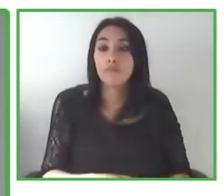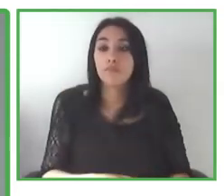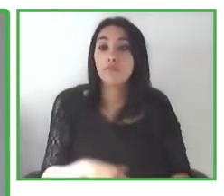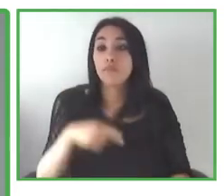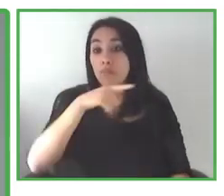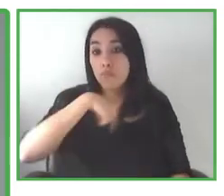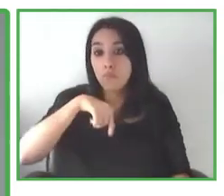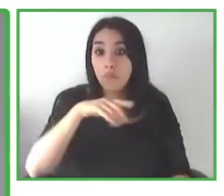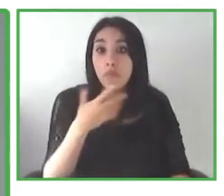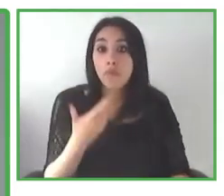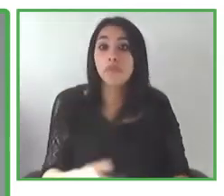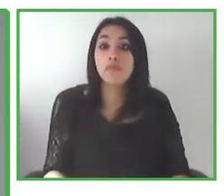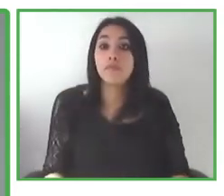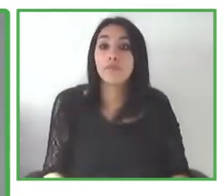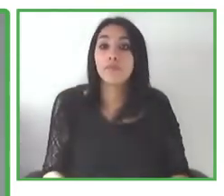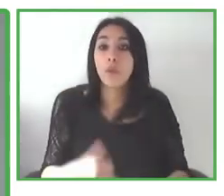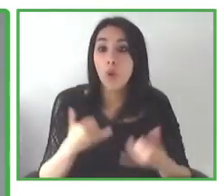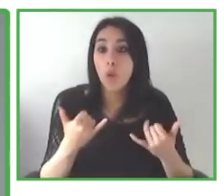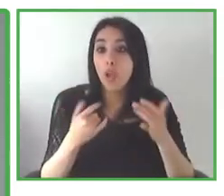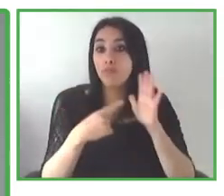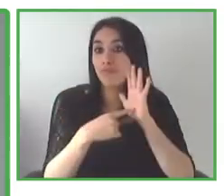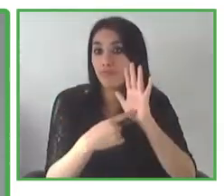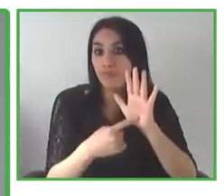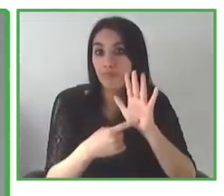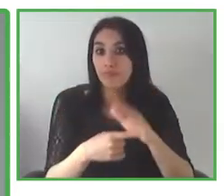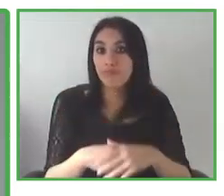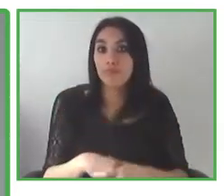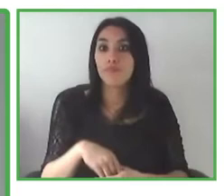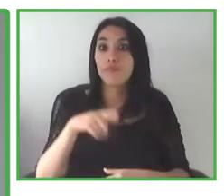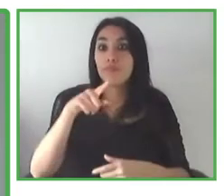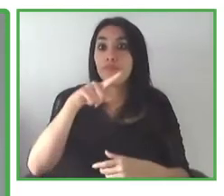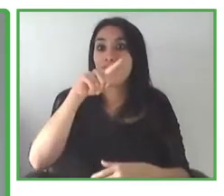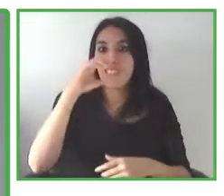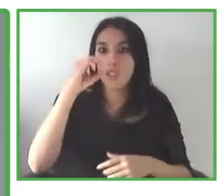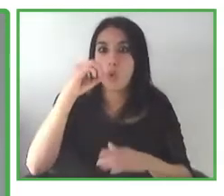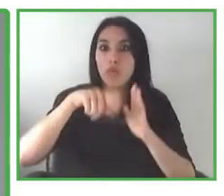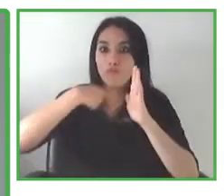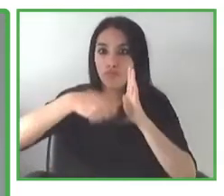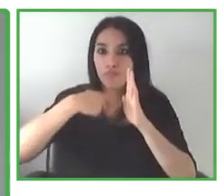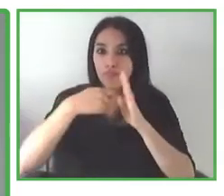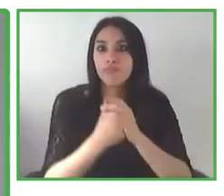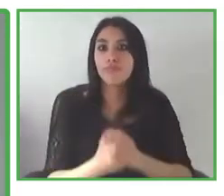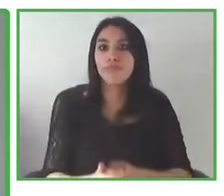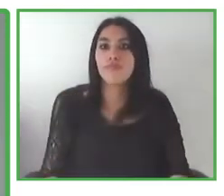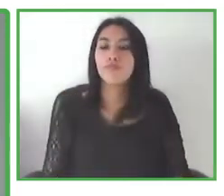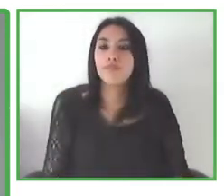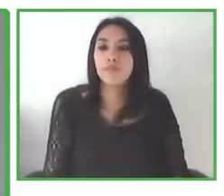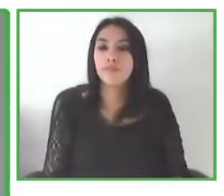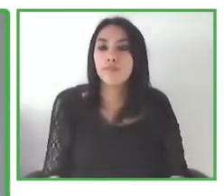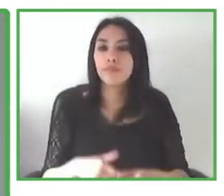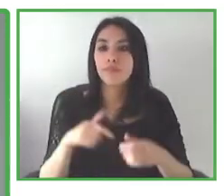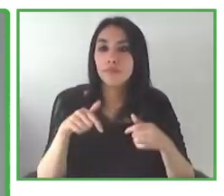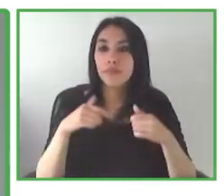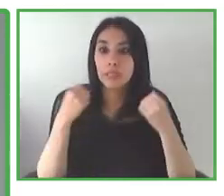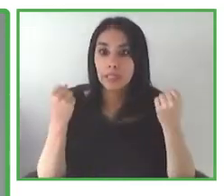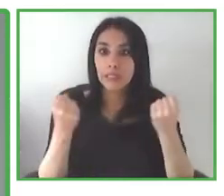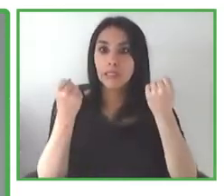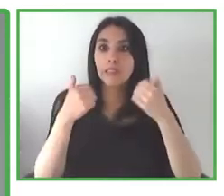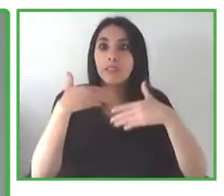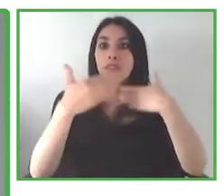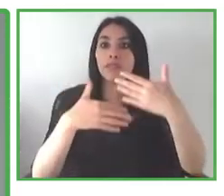exciting, inspiring people. You can really forward to watch them and see them and we can all be excited to learn